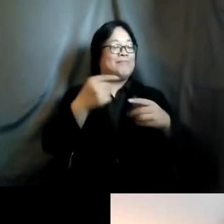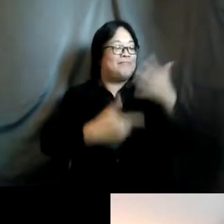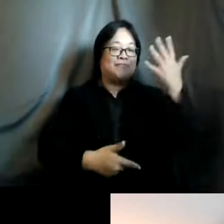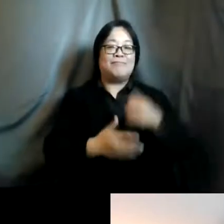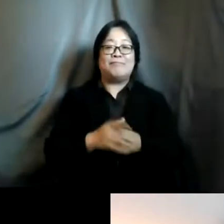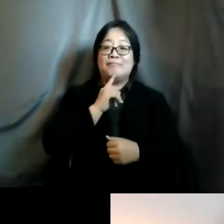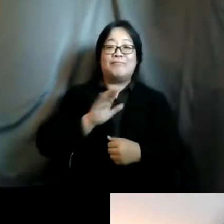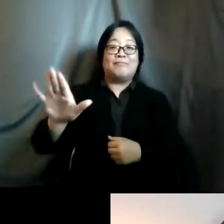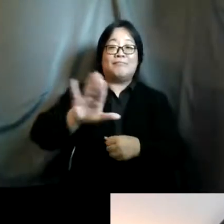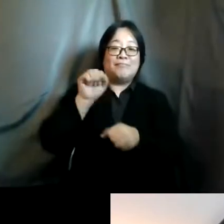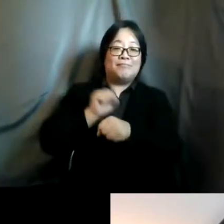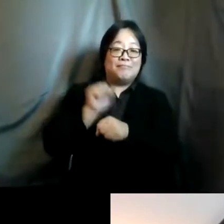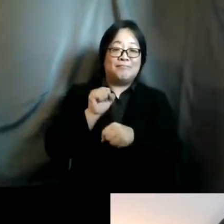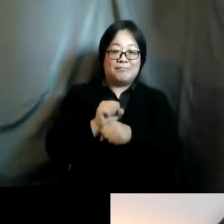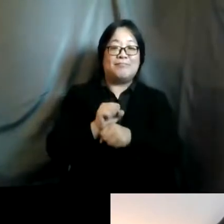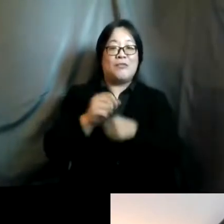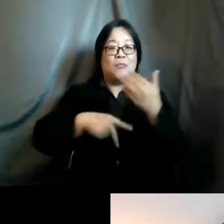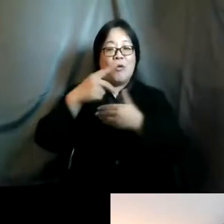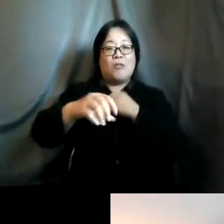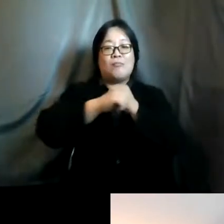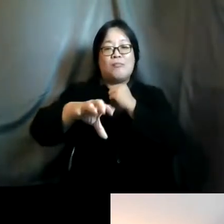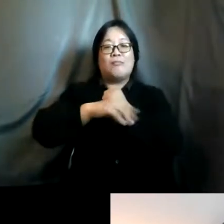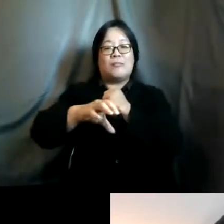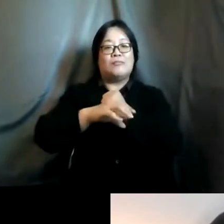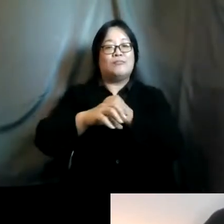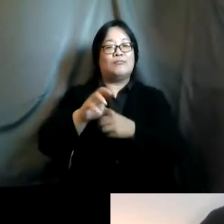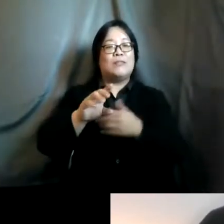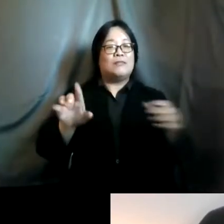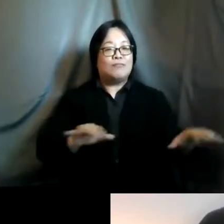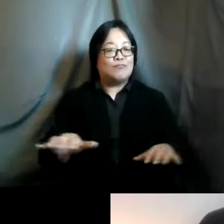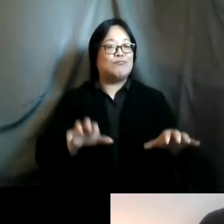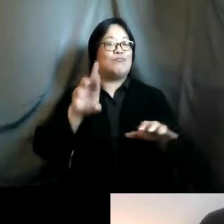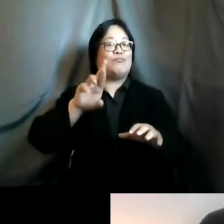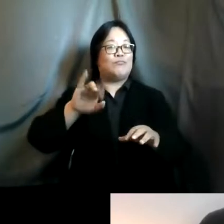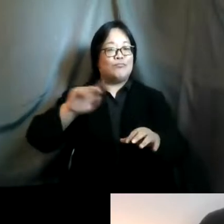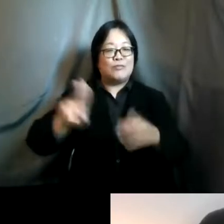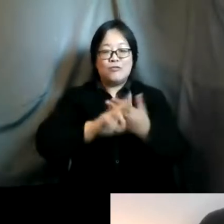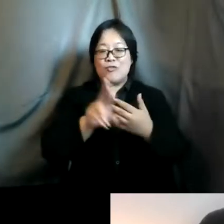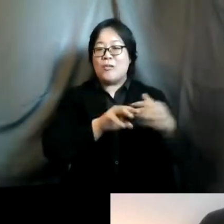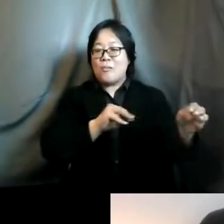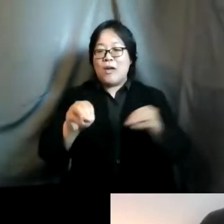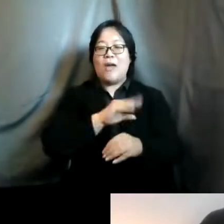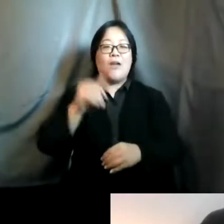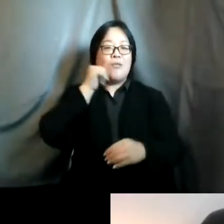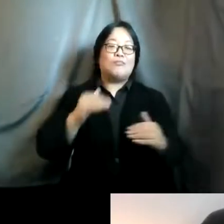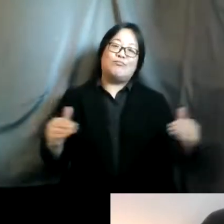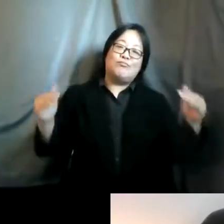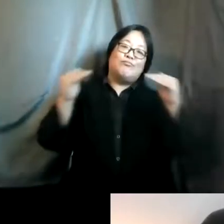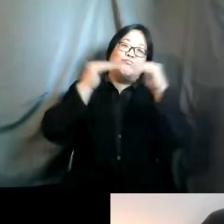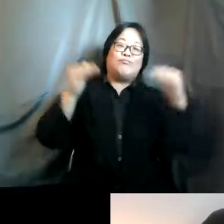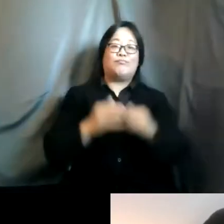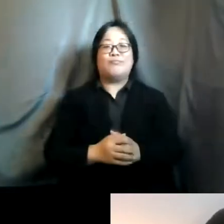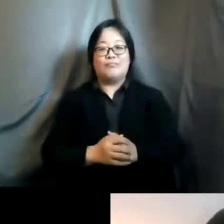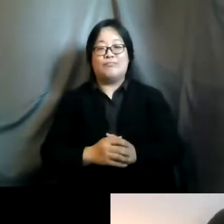extensively with programs that promote disaster risk management women's development and gender equality um salai we would be